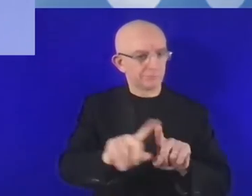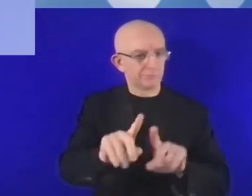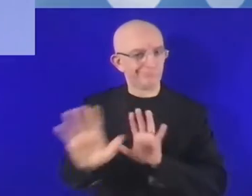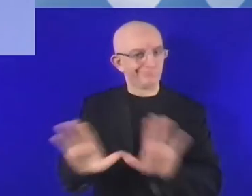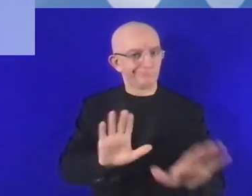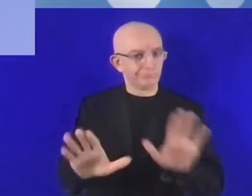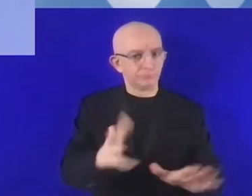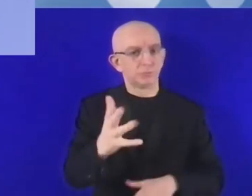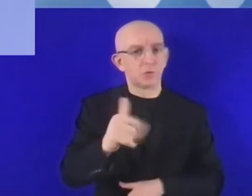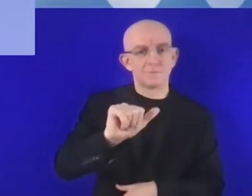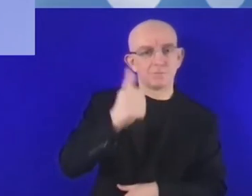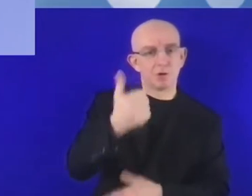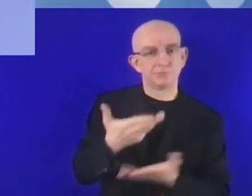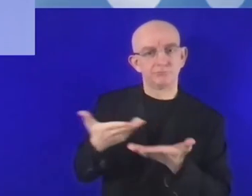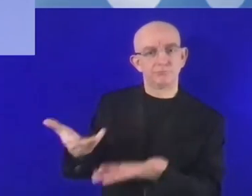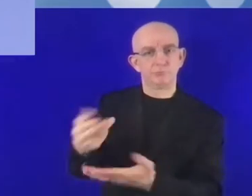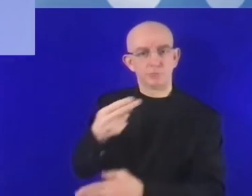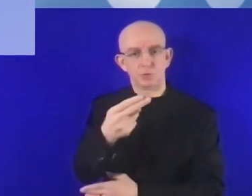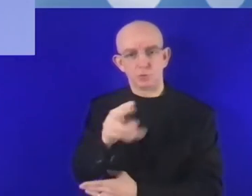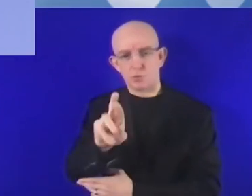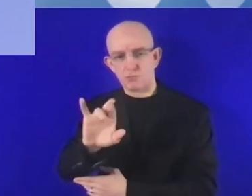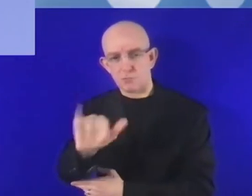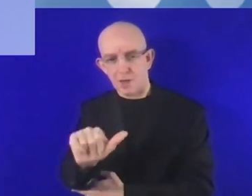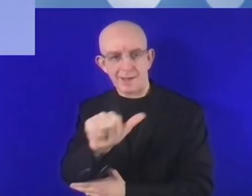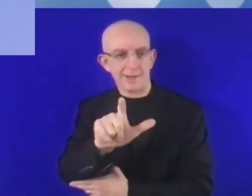Thank you again, Mr. Chairman.